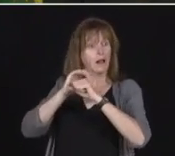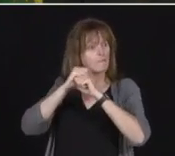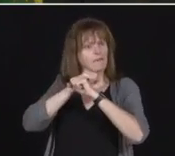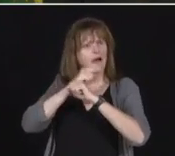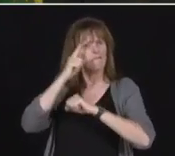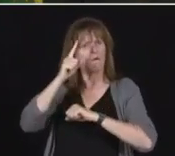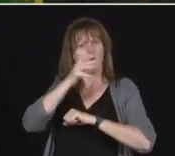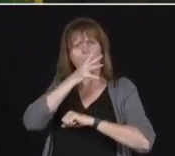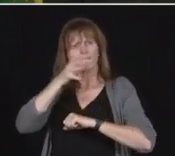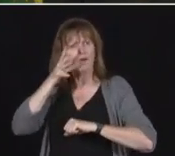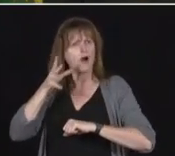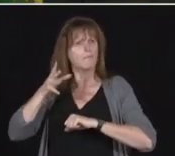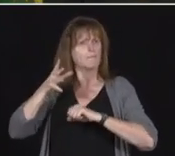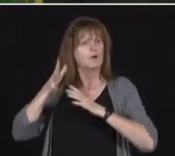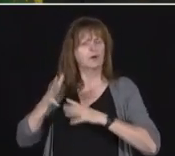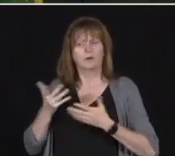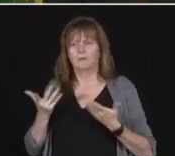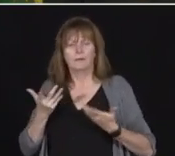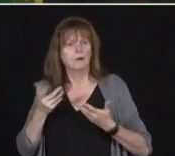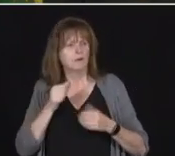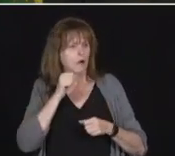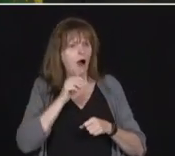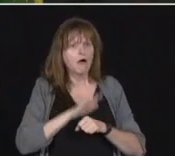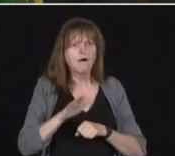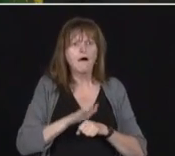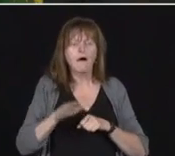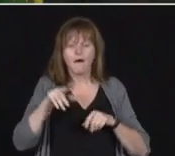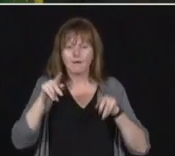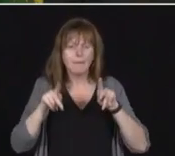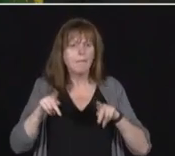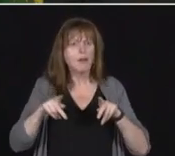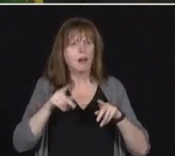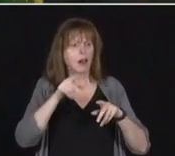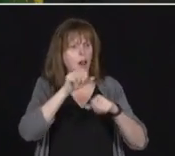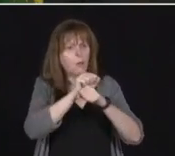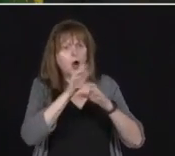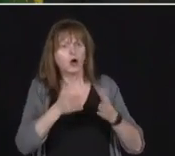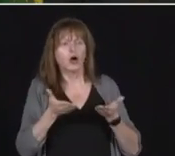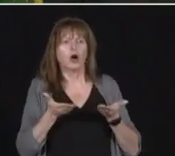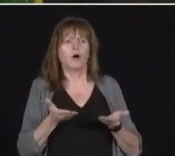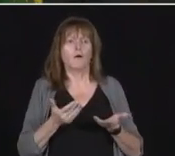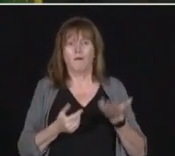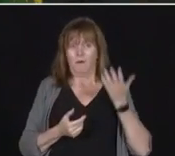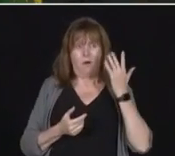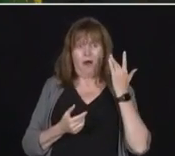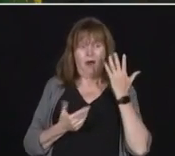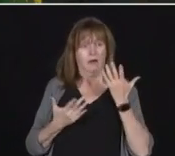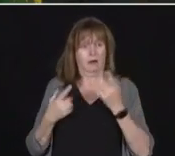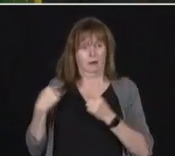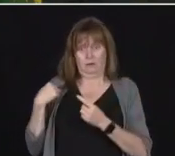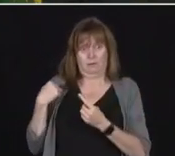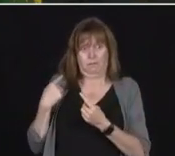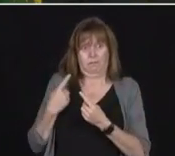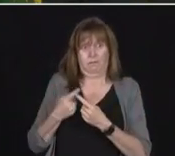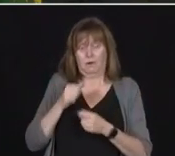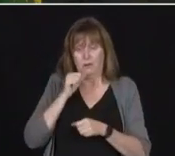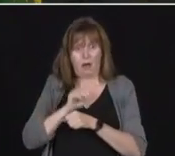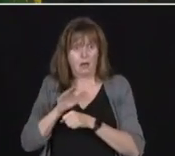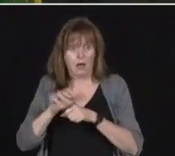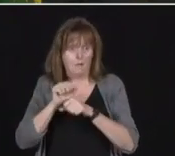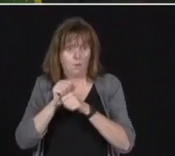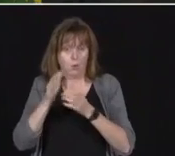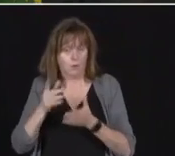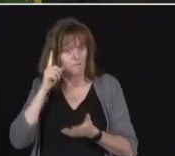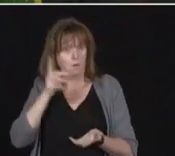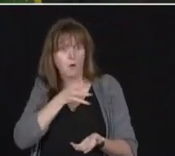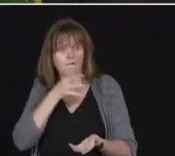because of COVID-19. They're existing before the pandemic but it's been exacerbated because of